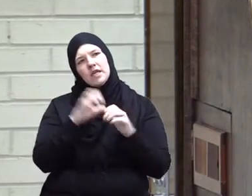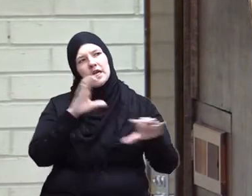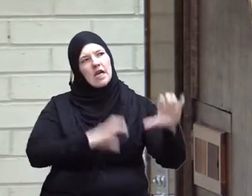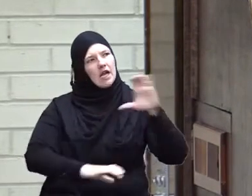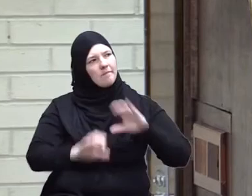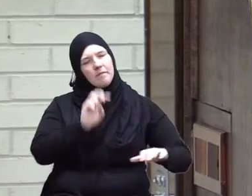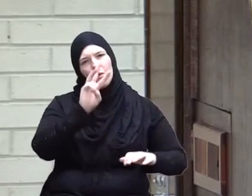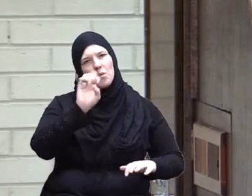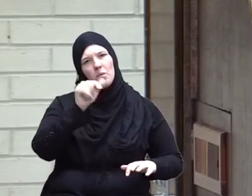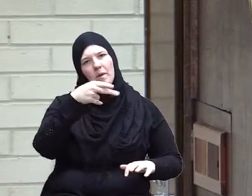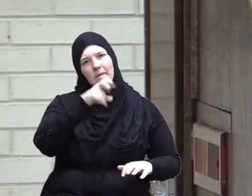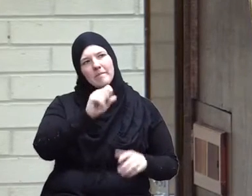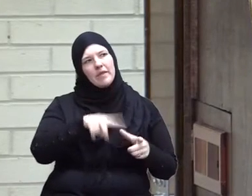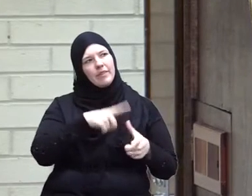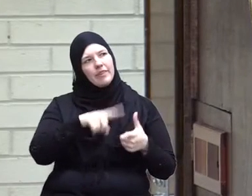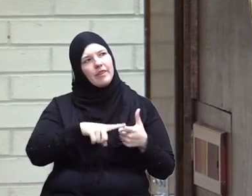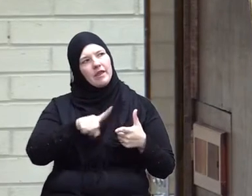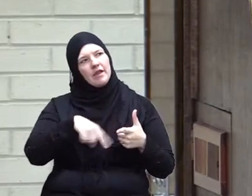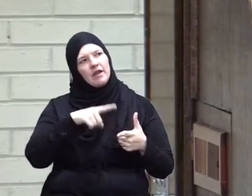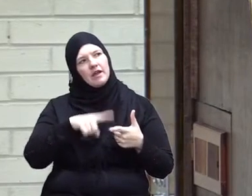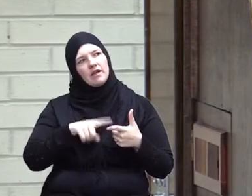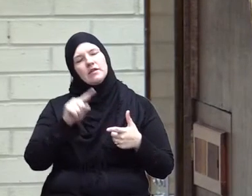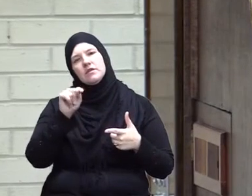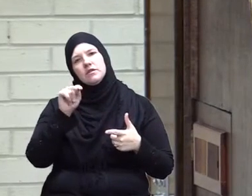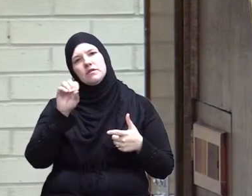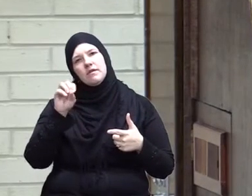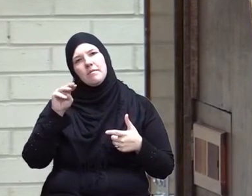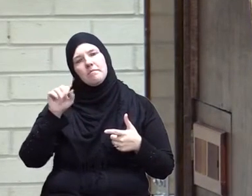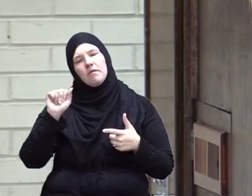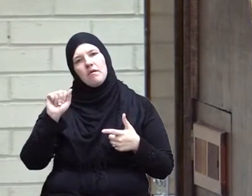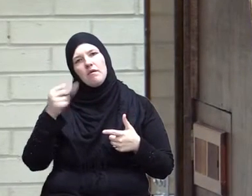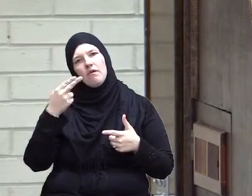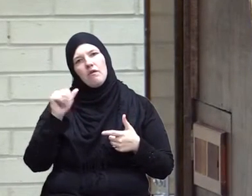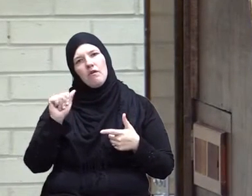weapons and then followed by tomahawk missiles